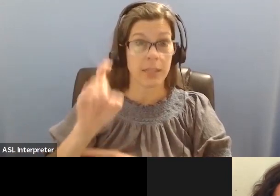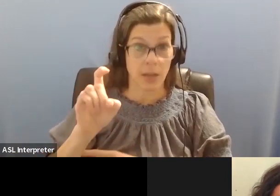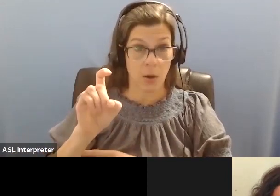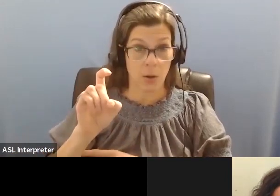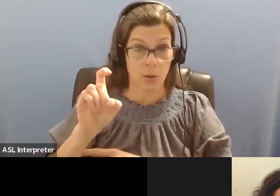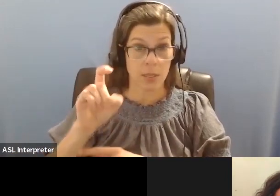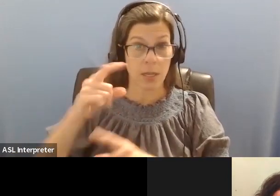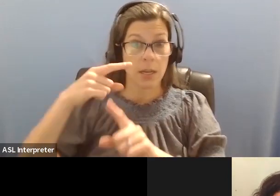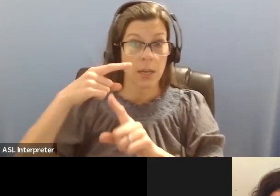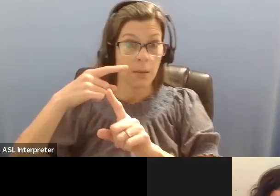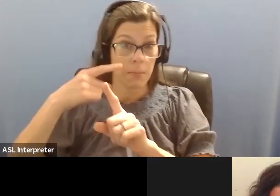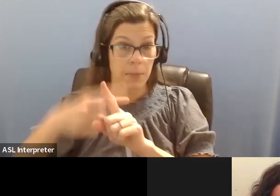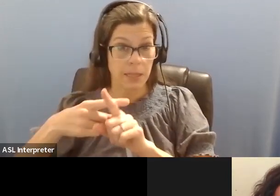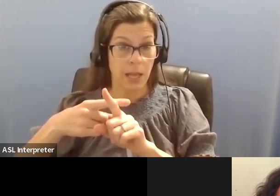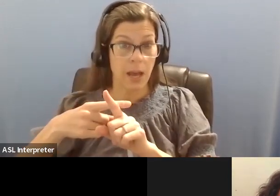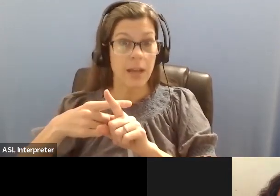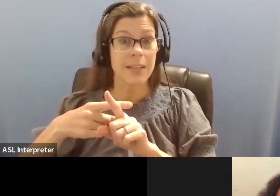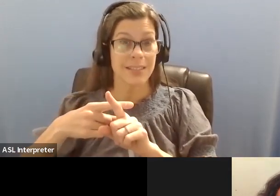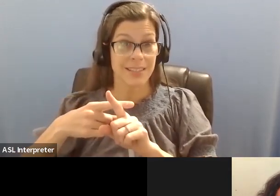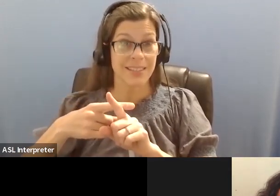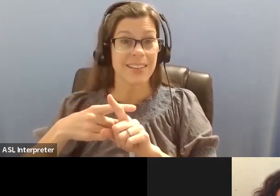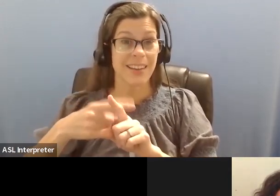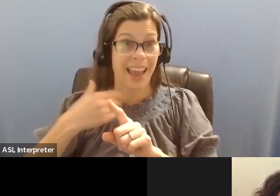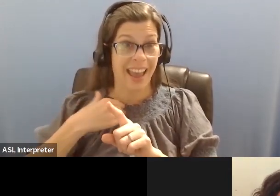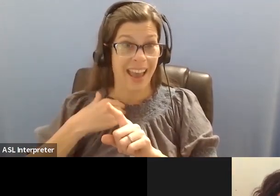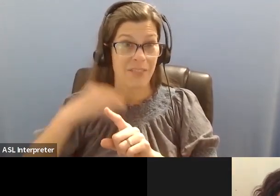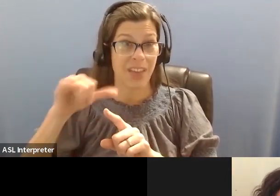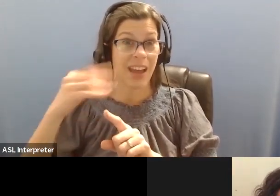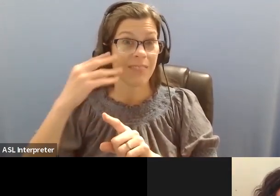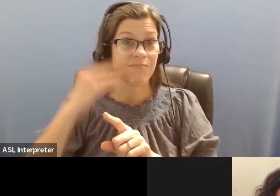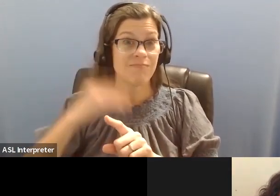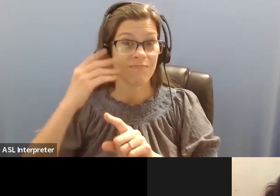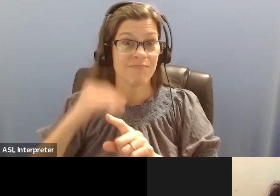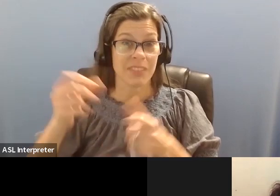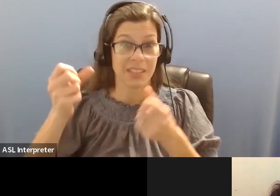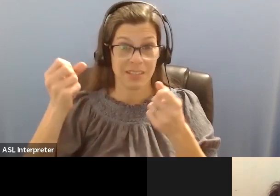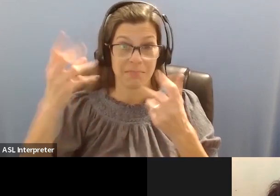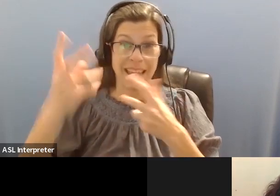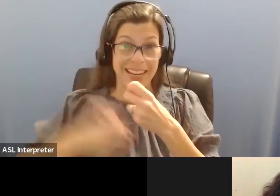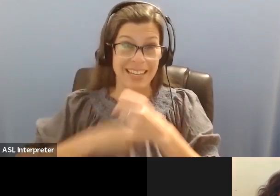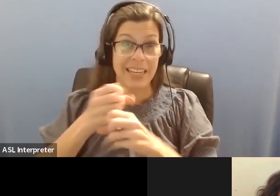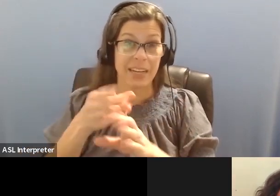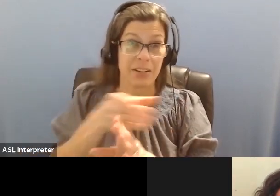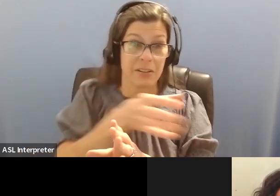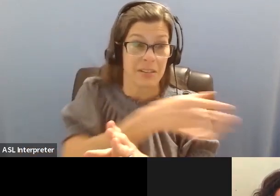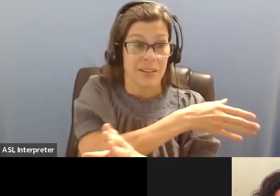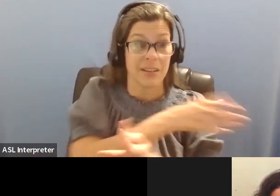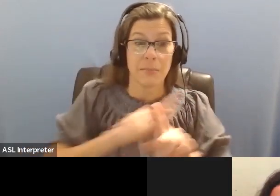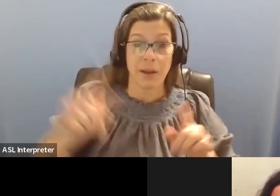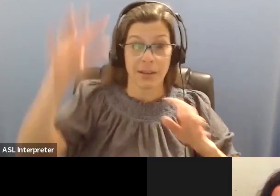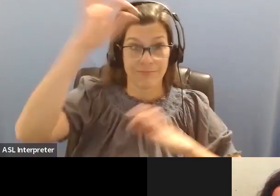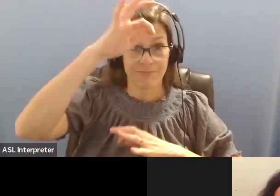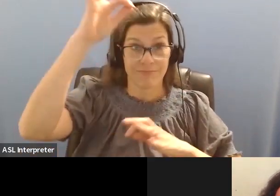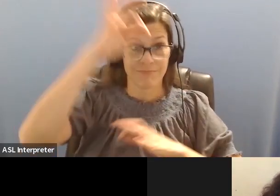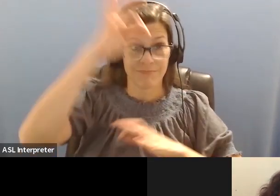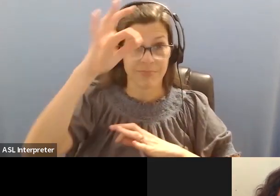realized that I had brain fog for a long time and was put on right treatment for fibromyalgia and realized,